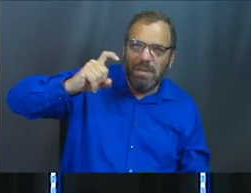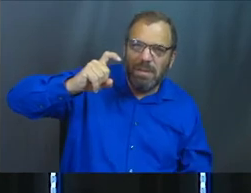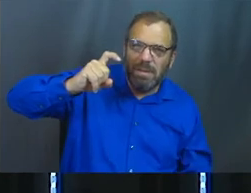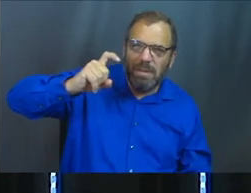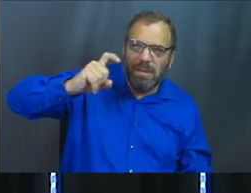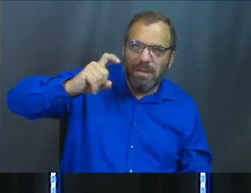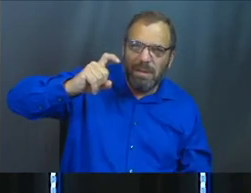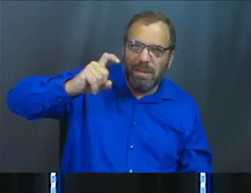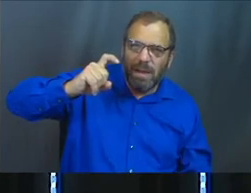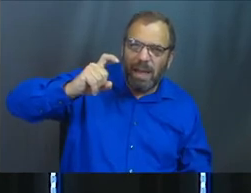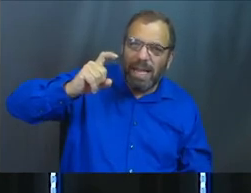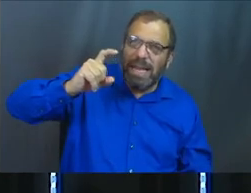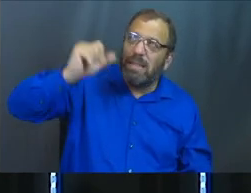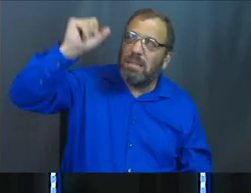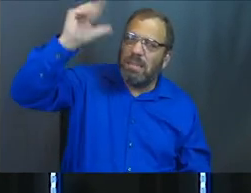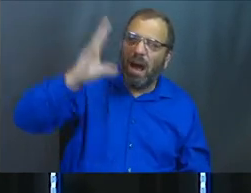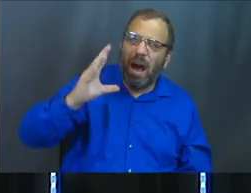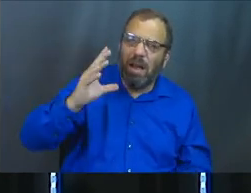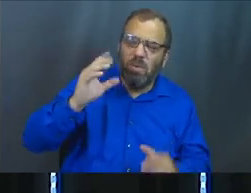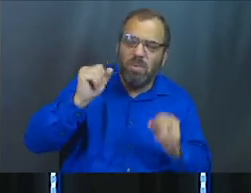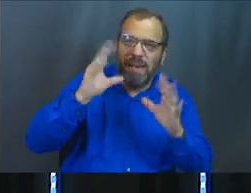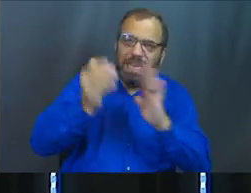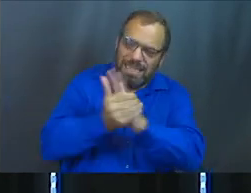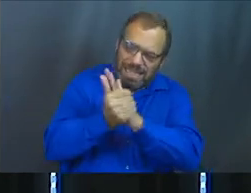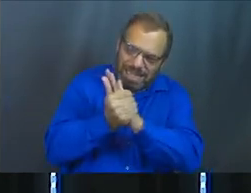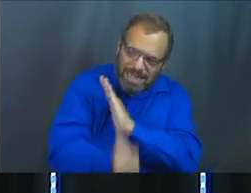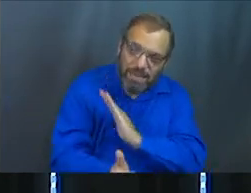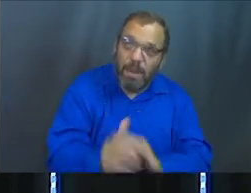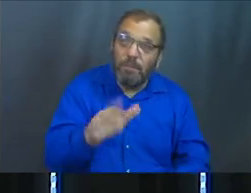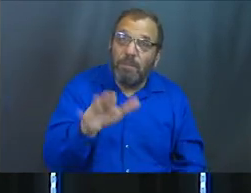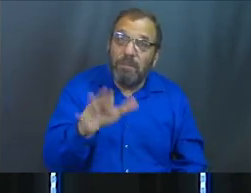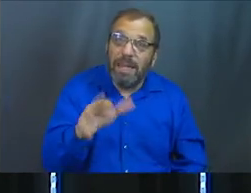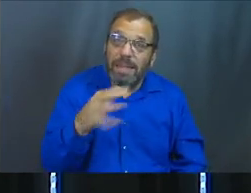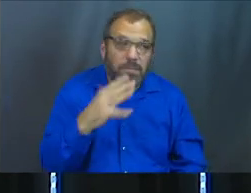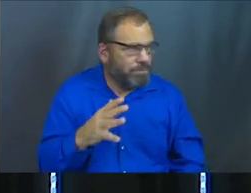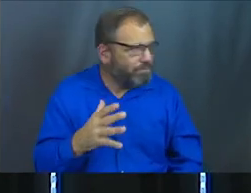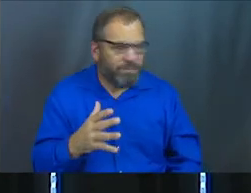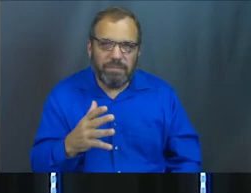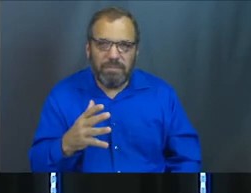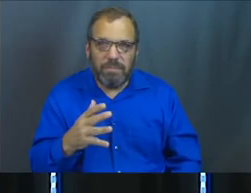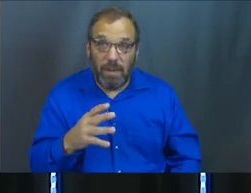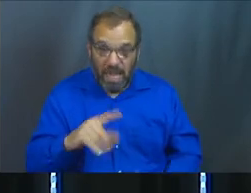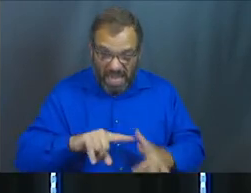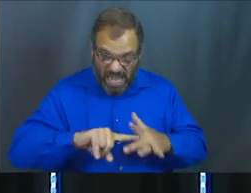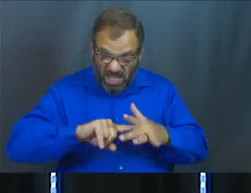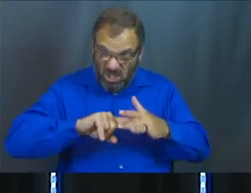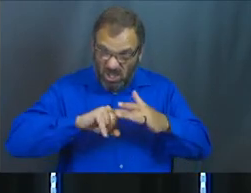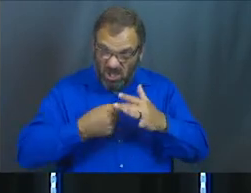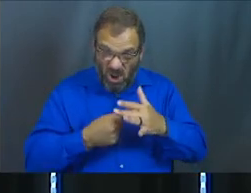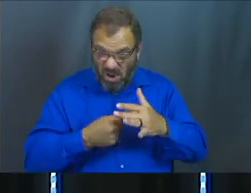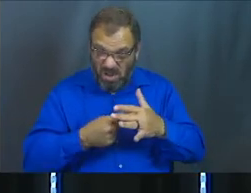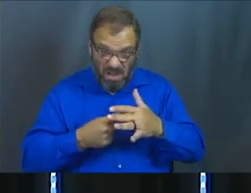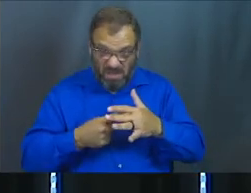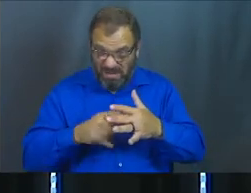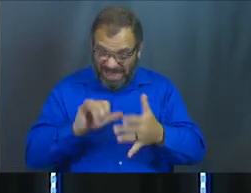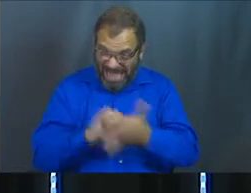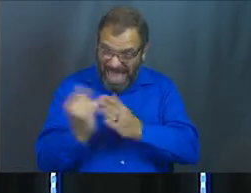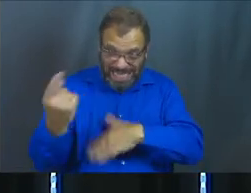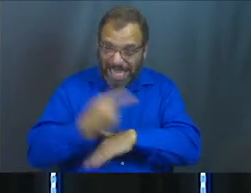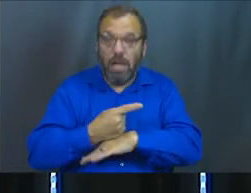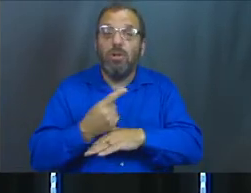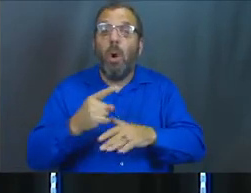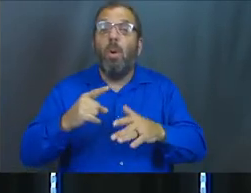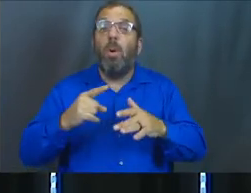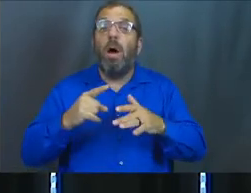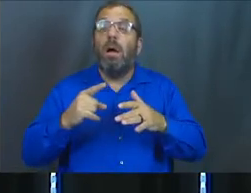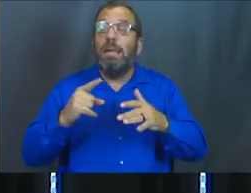what an amazing gift of God. And I'm just going to tell you today, I don't think that started when he became prime minister. I think